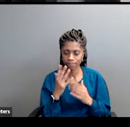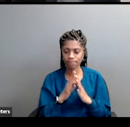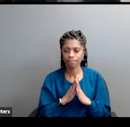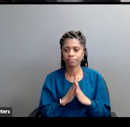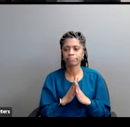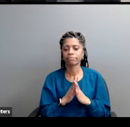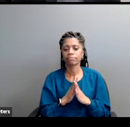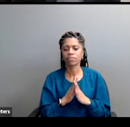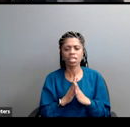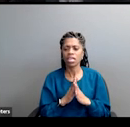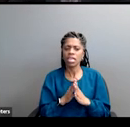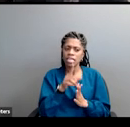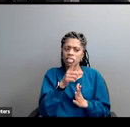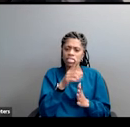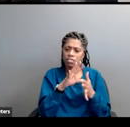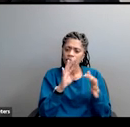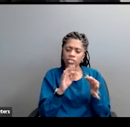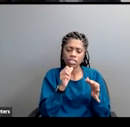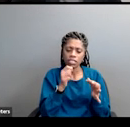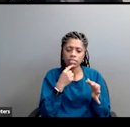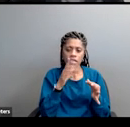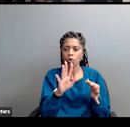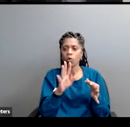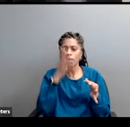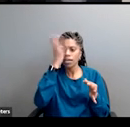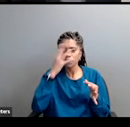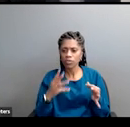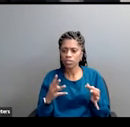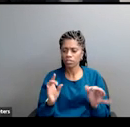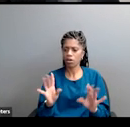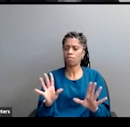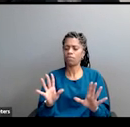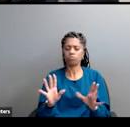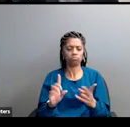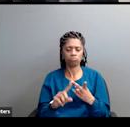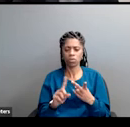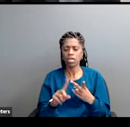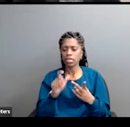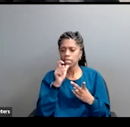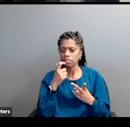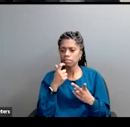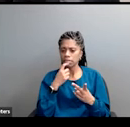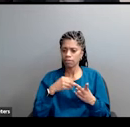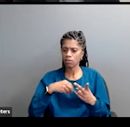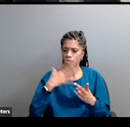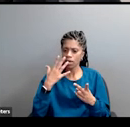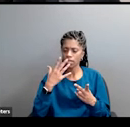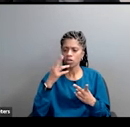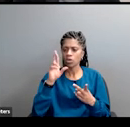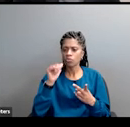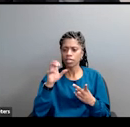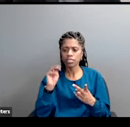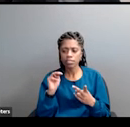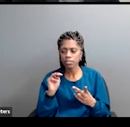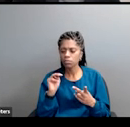humanity of immigrants. It does not condemn white racism. It does not say we need to